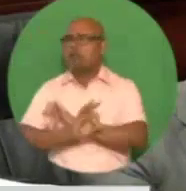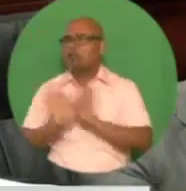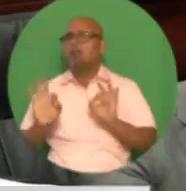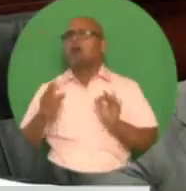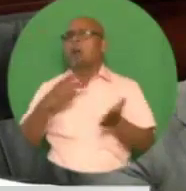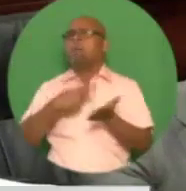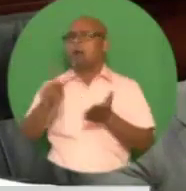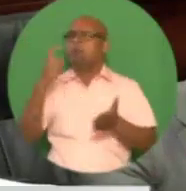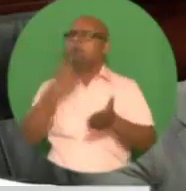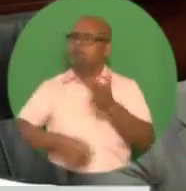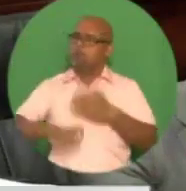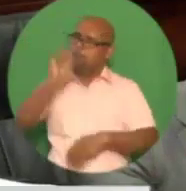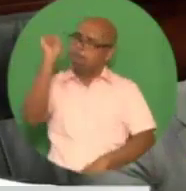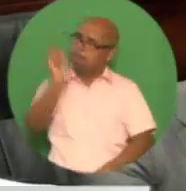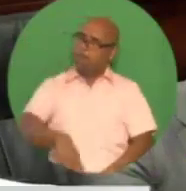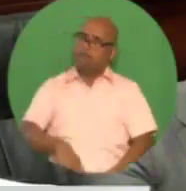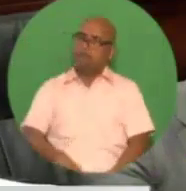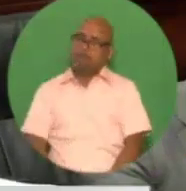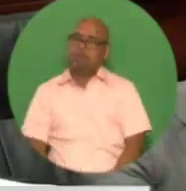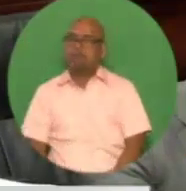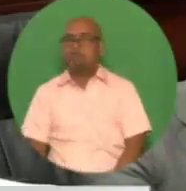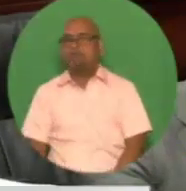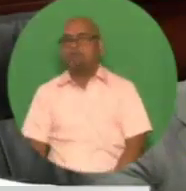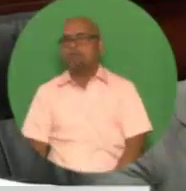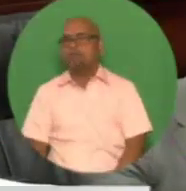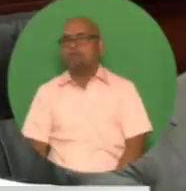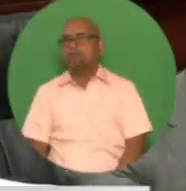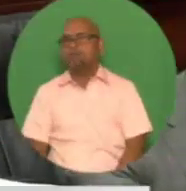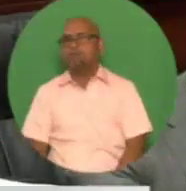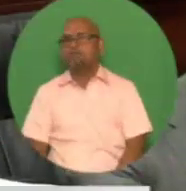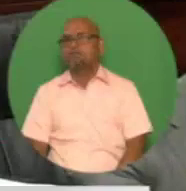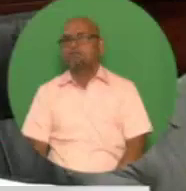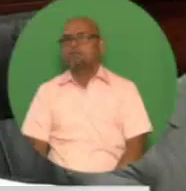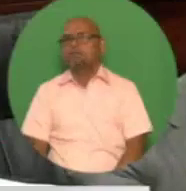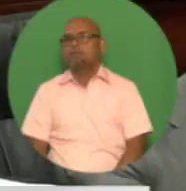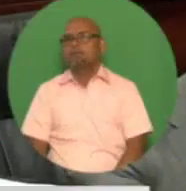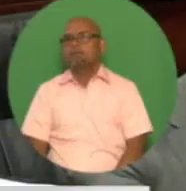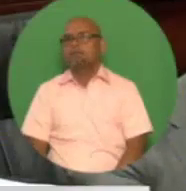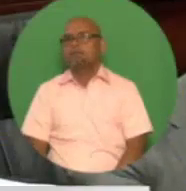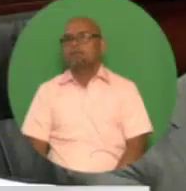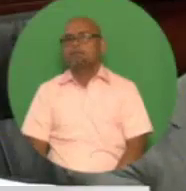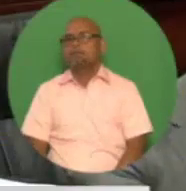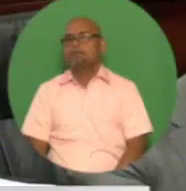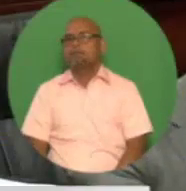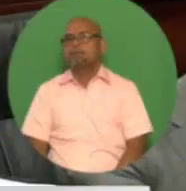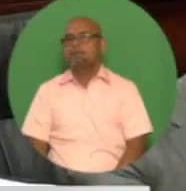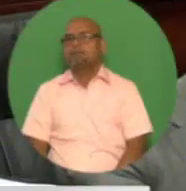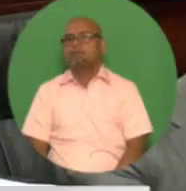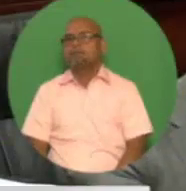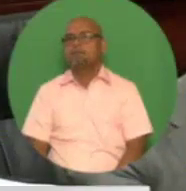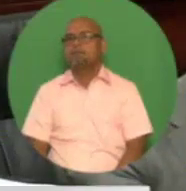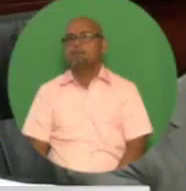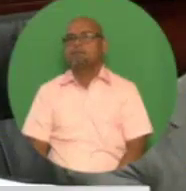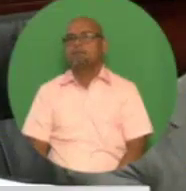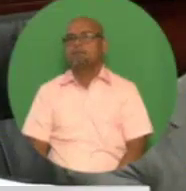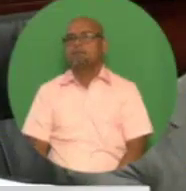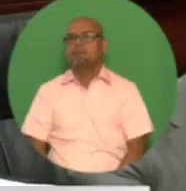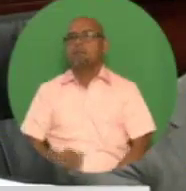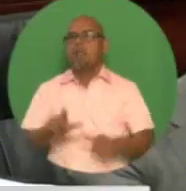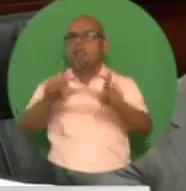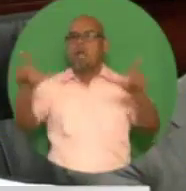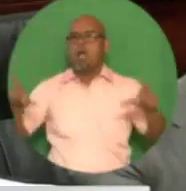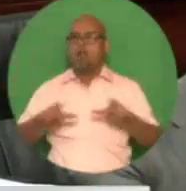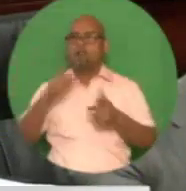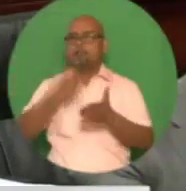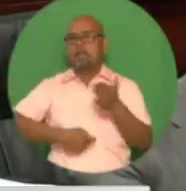the full operation of the Trinidad-Tobago Revenue Authority property tax. Despite the many legal